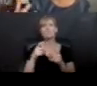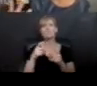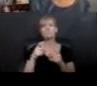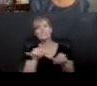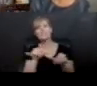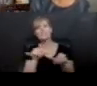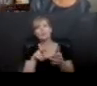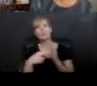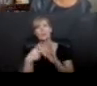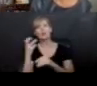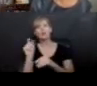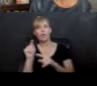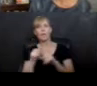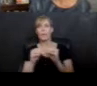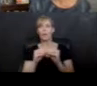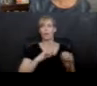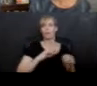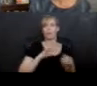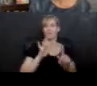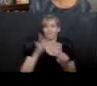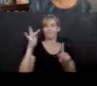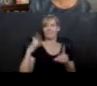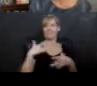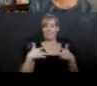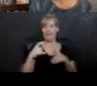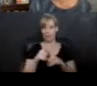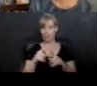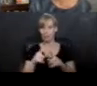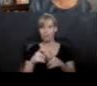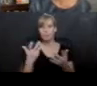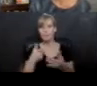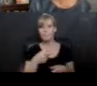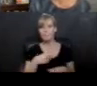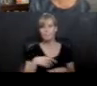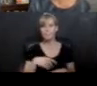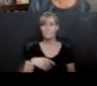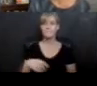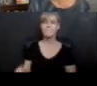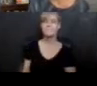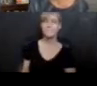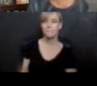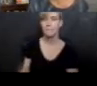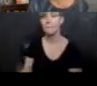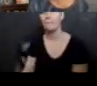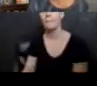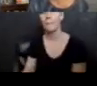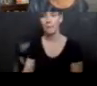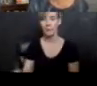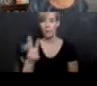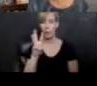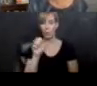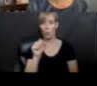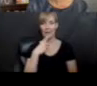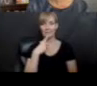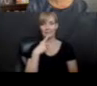but are more exciting? While people are doing this, I have to say, I was halfway